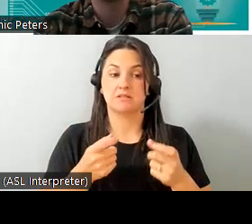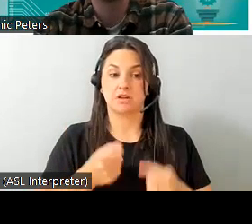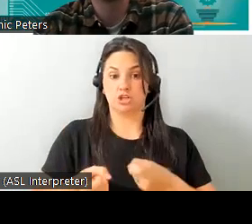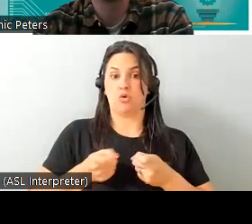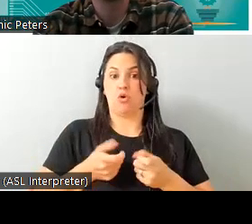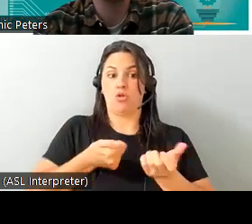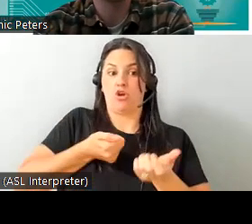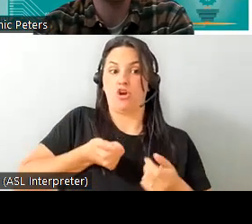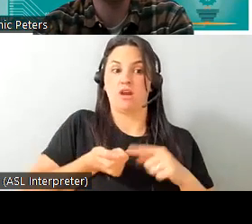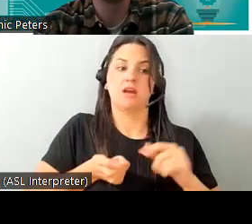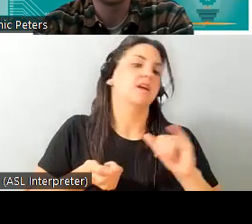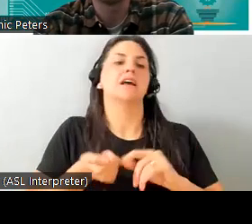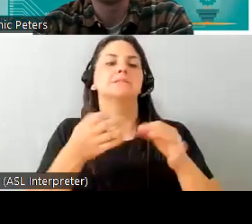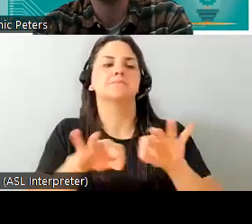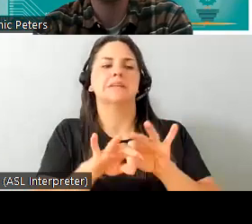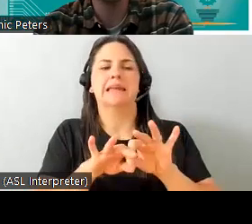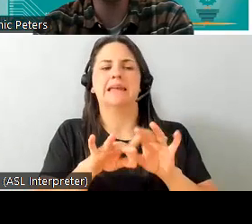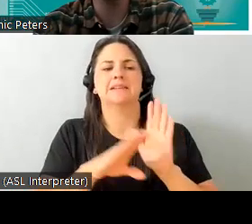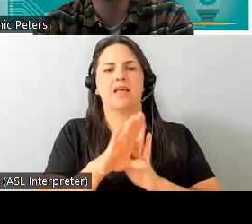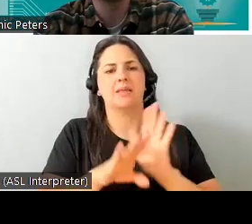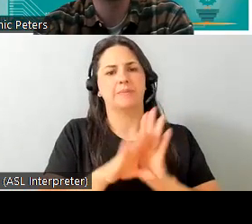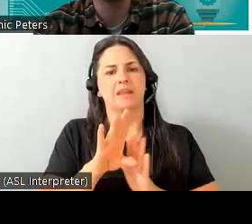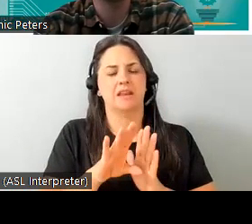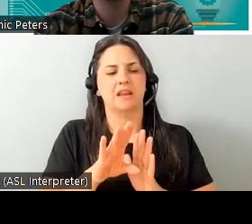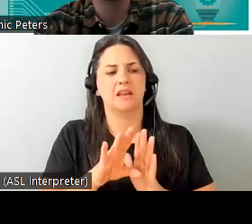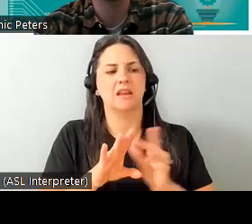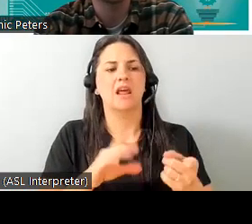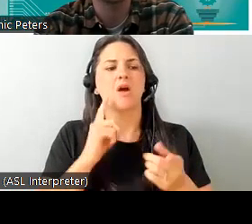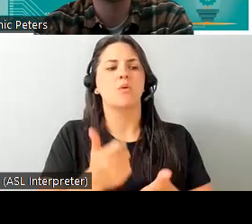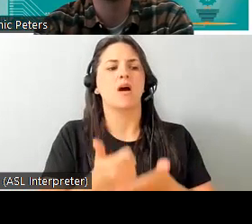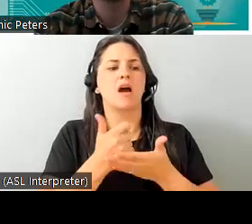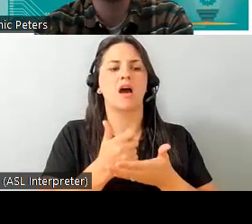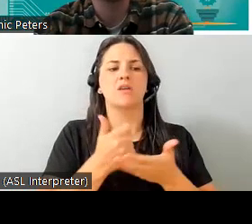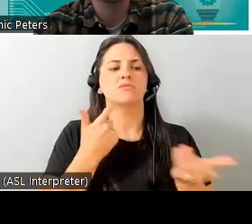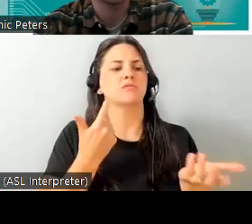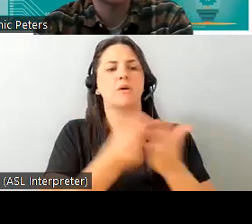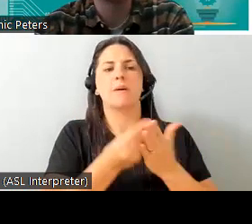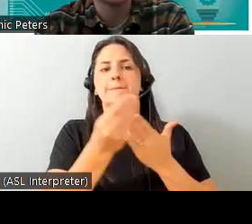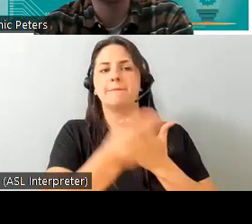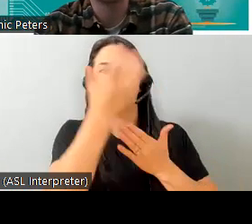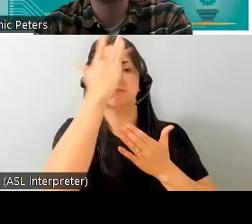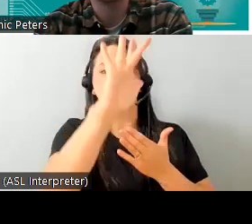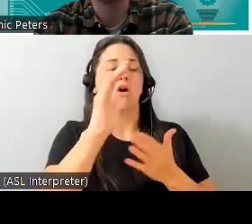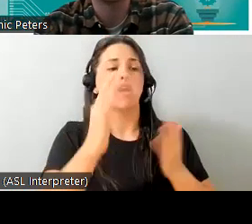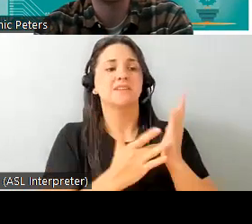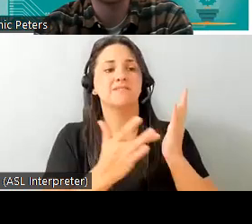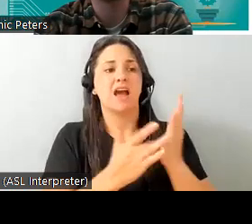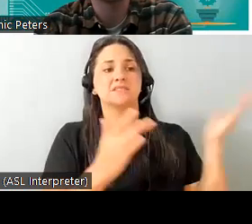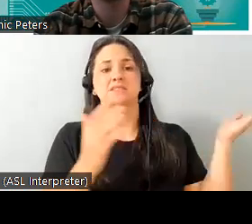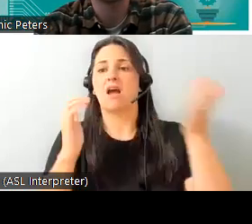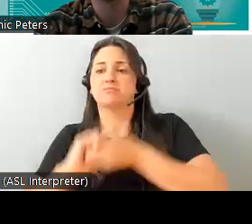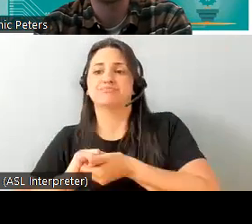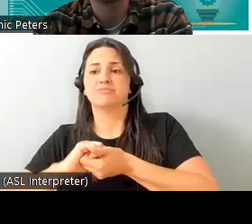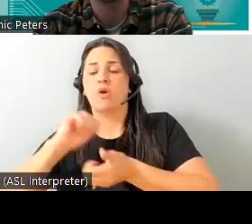it's it's really the key development which allows off-the-shelf smart devices to work hand-in-hand with proprietary